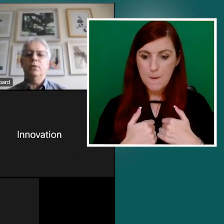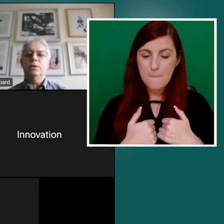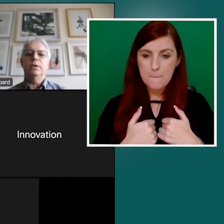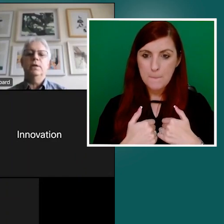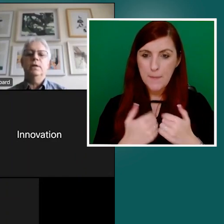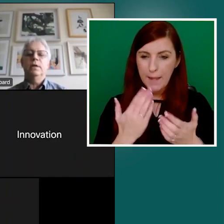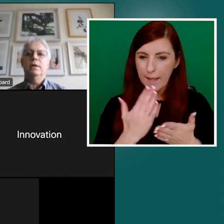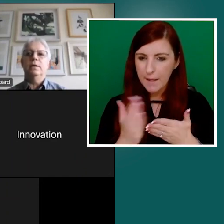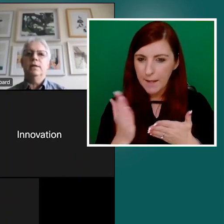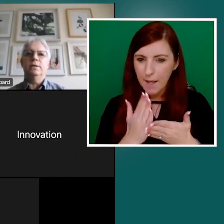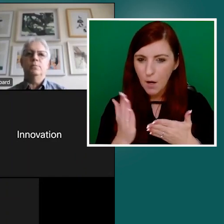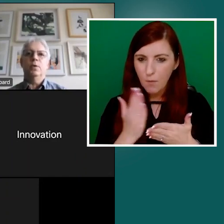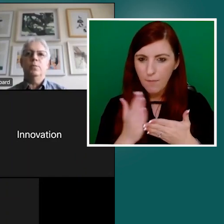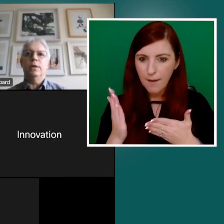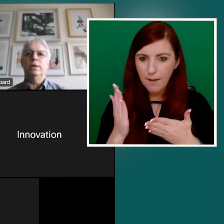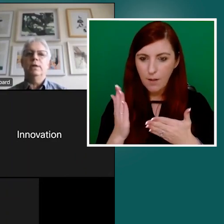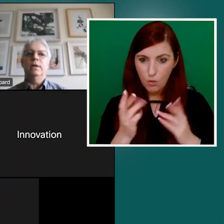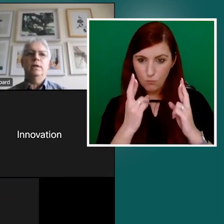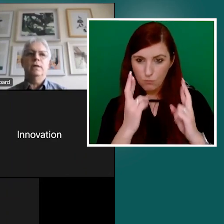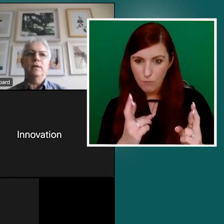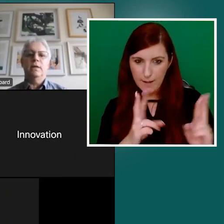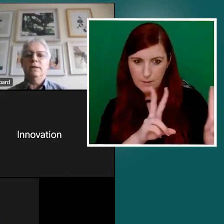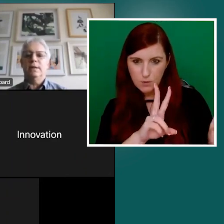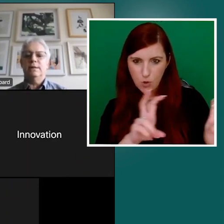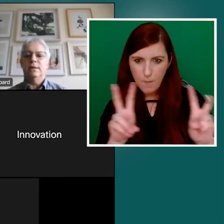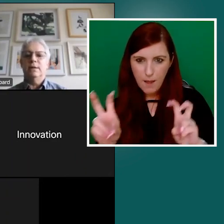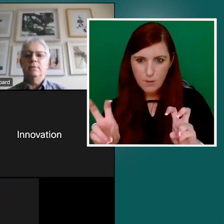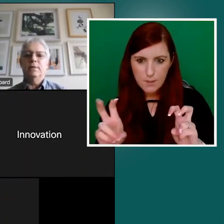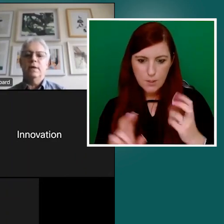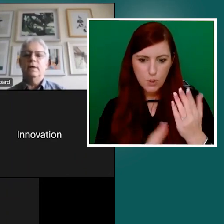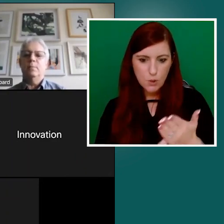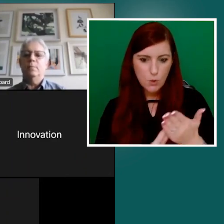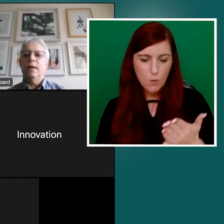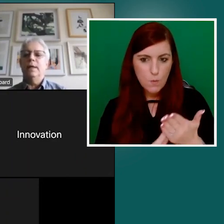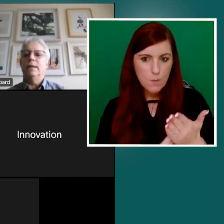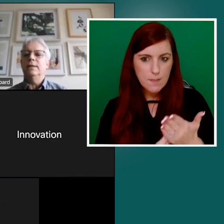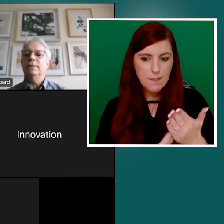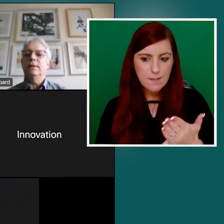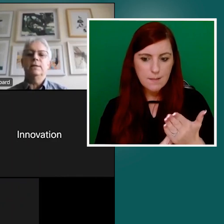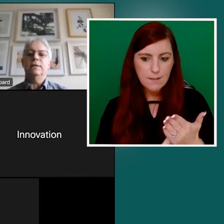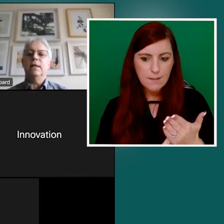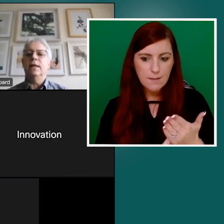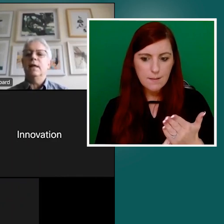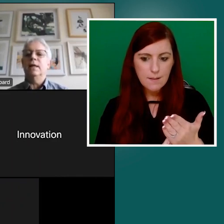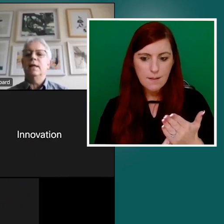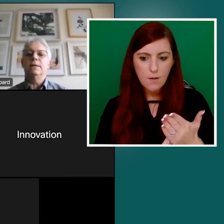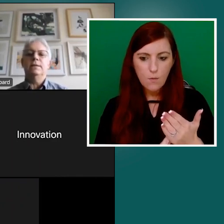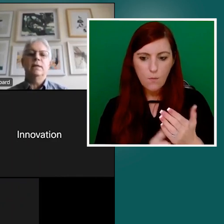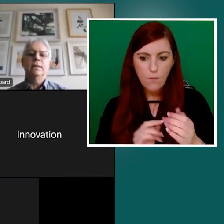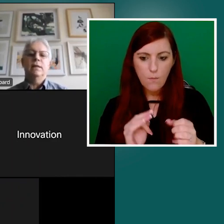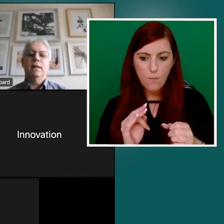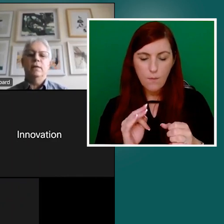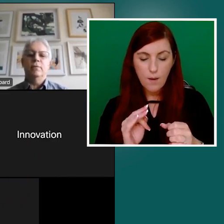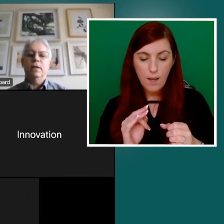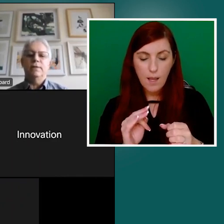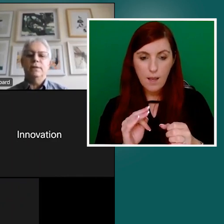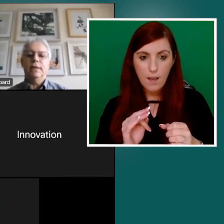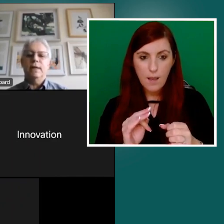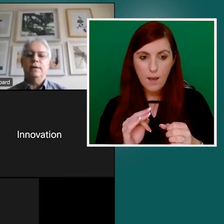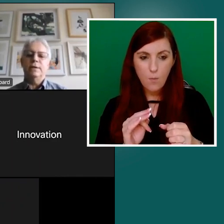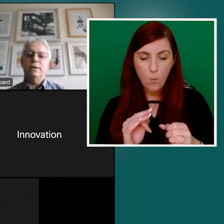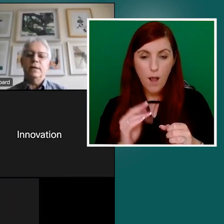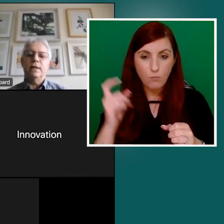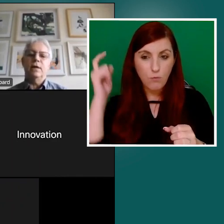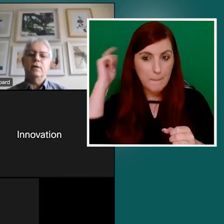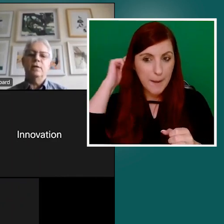of the approach that's appropriate in the context of applying design guidelines and relevant